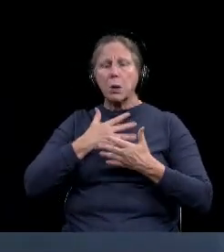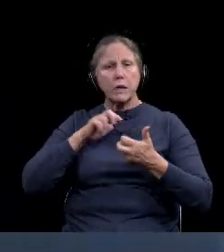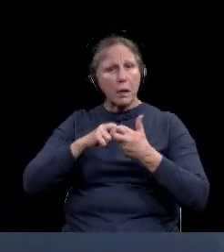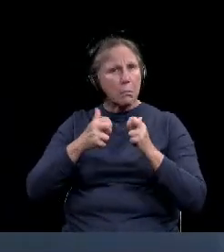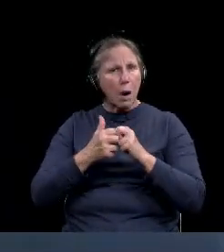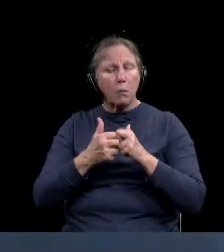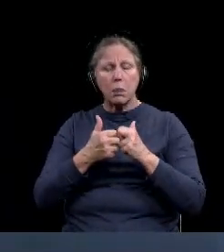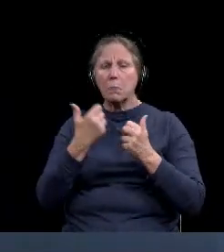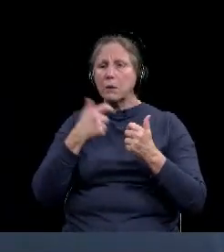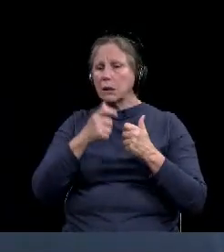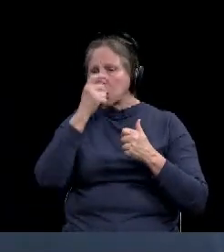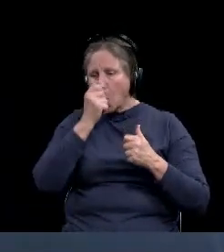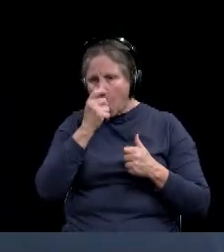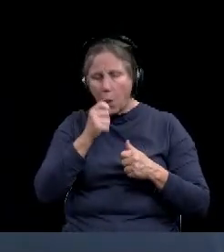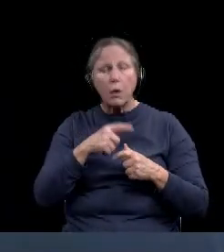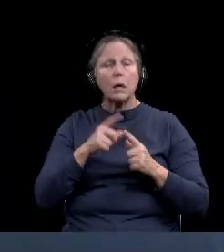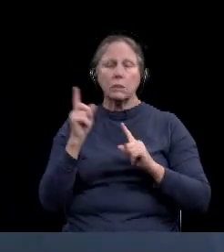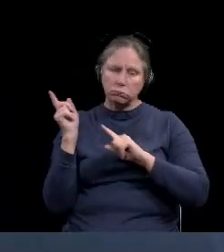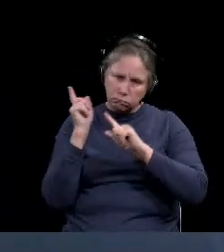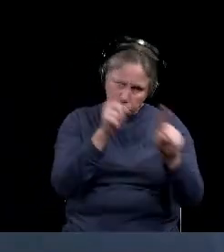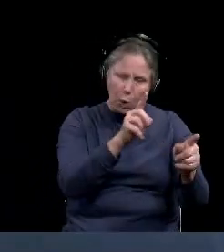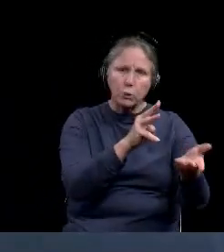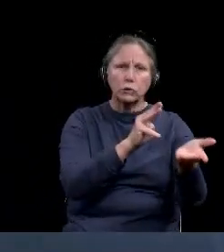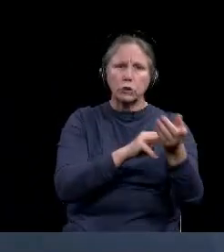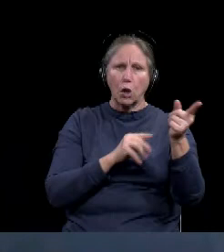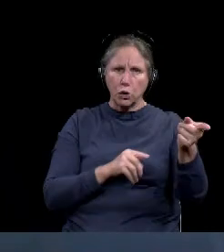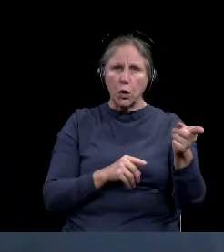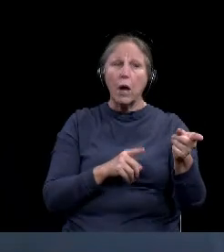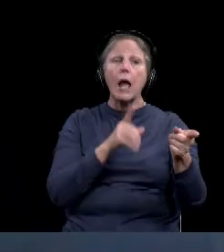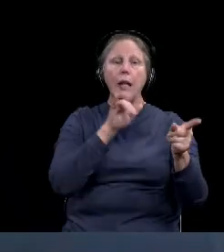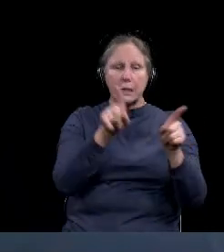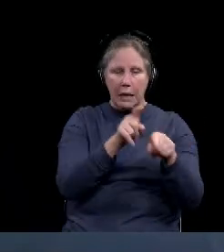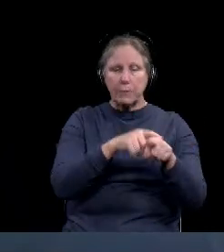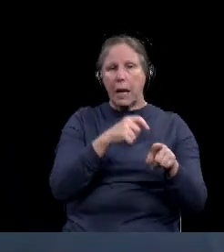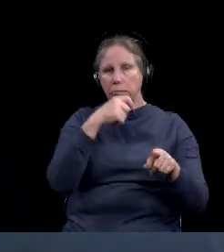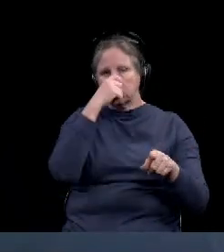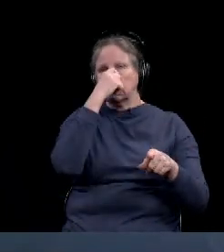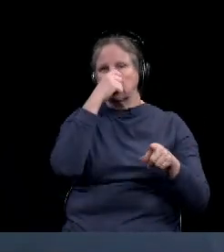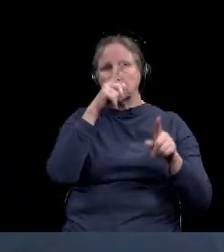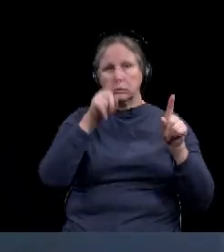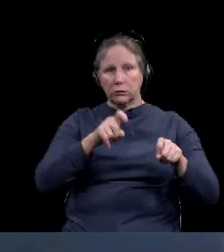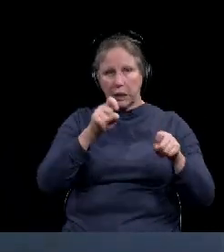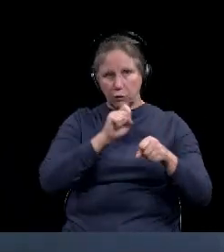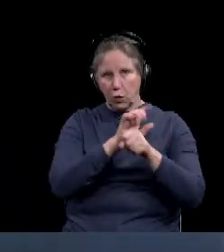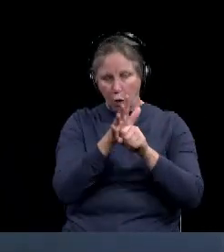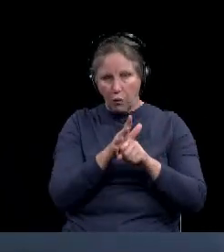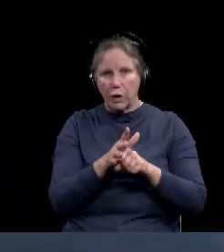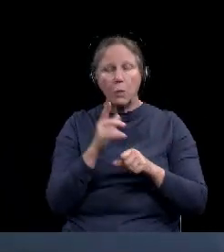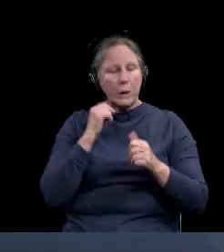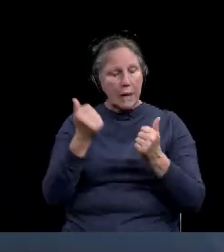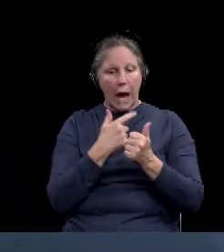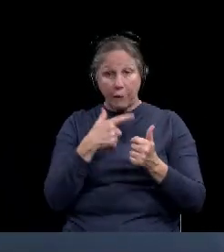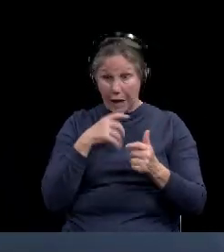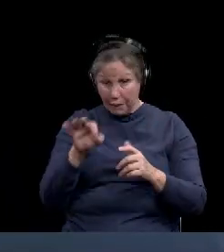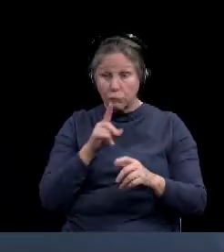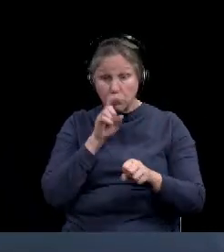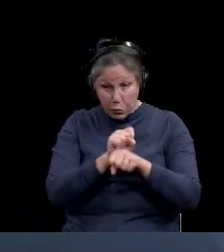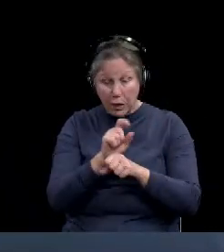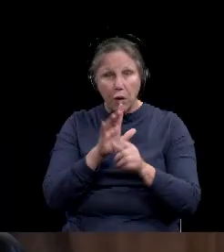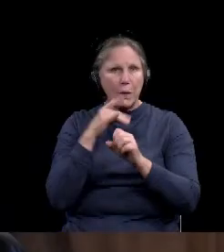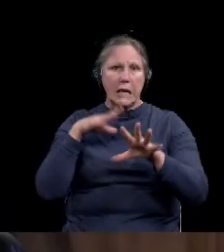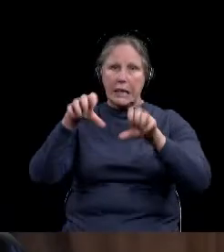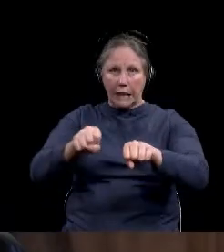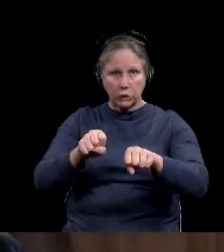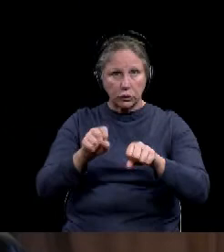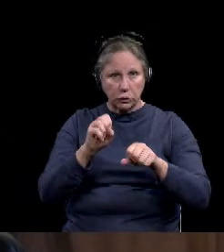all, um, then you need to seek care and potentially get a coronavirus test. We need to detect every case we can. All right.